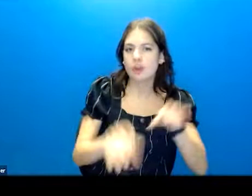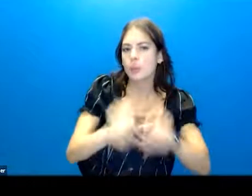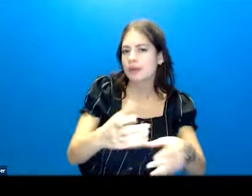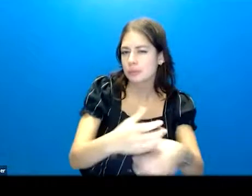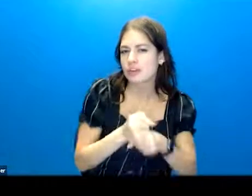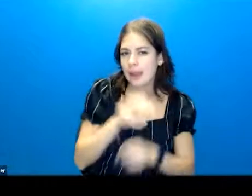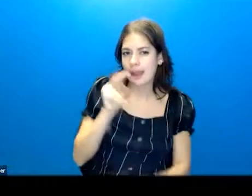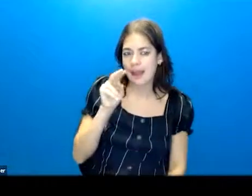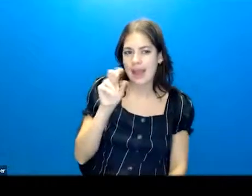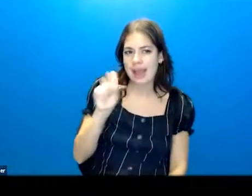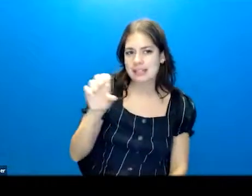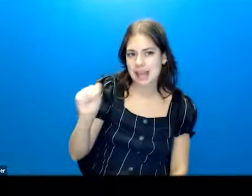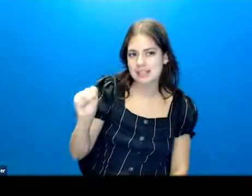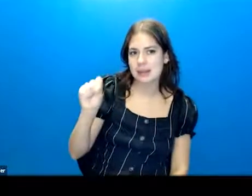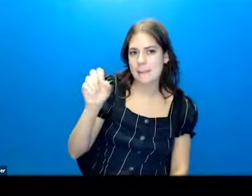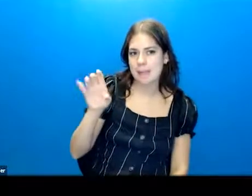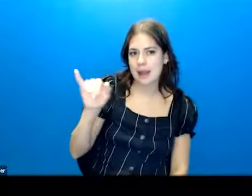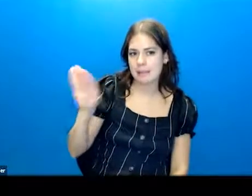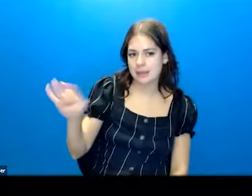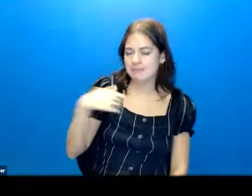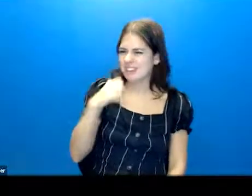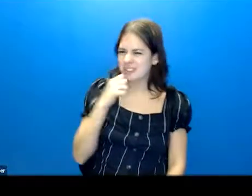I don't like to call it self-mutilation.